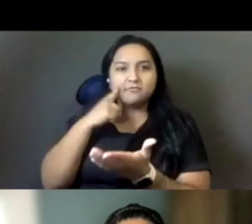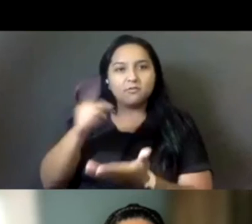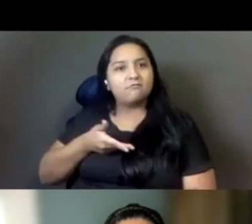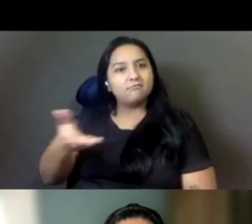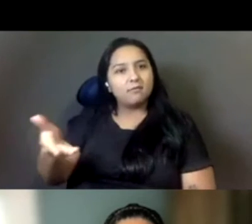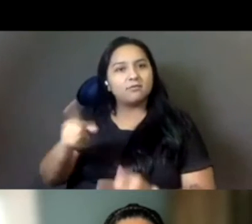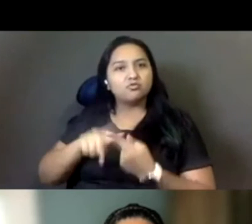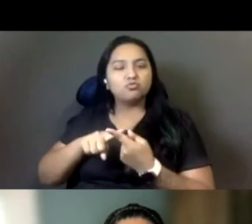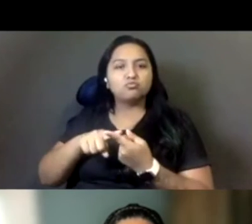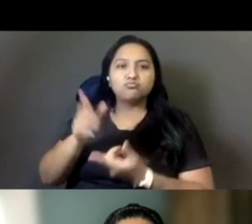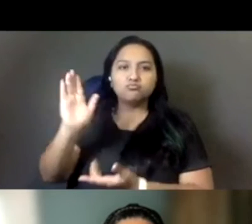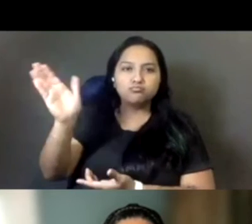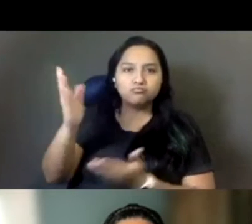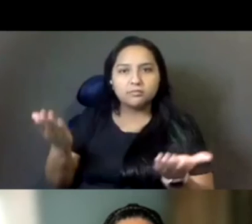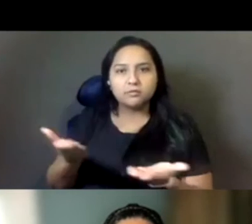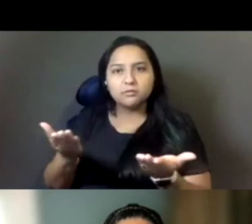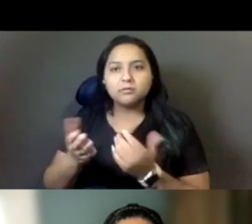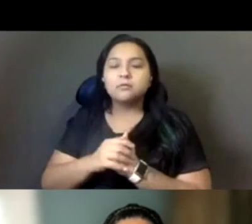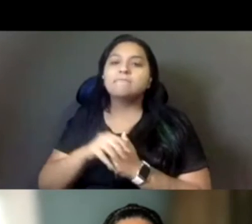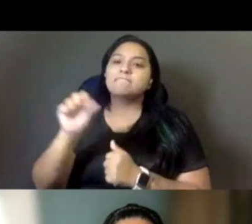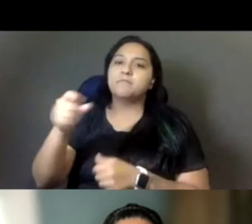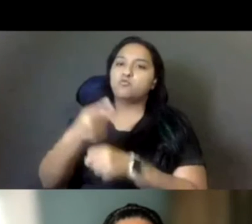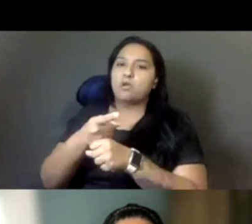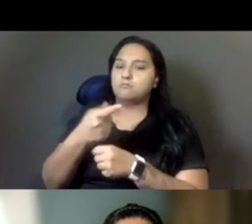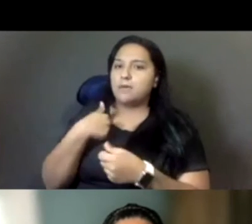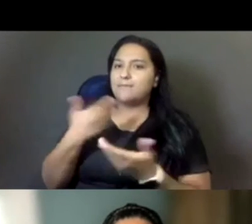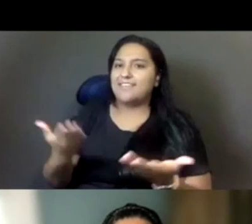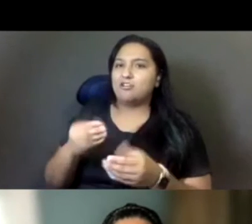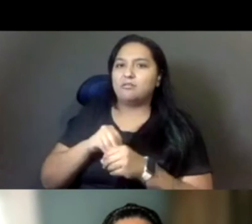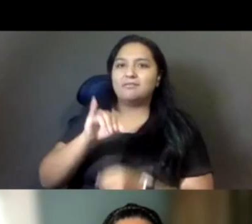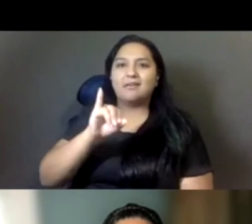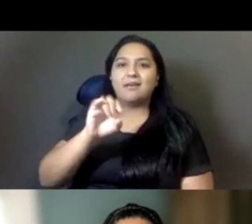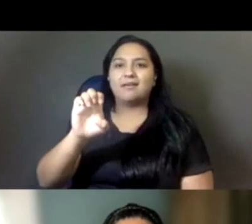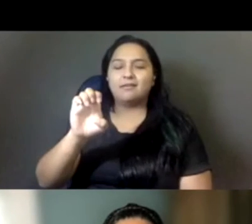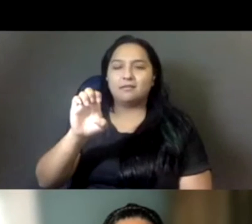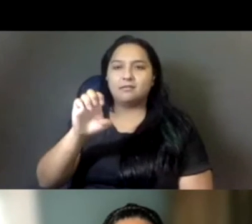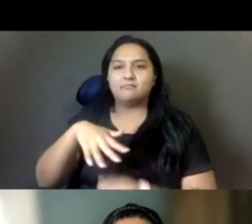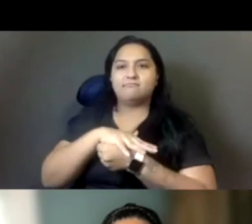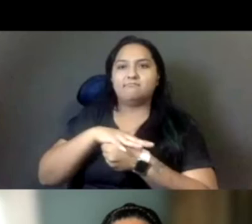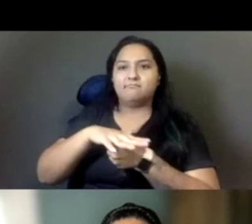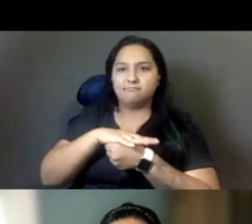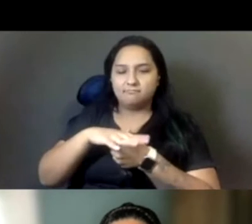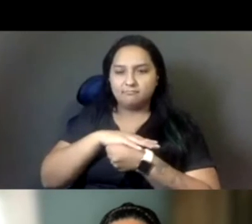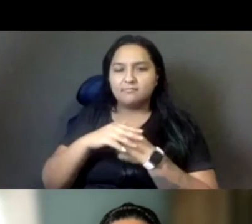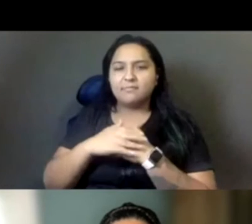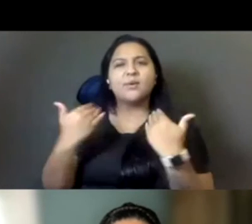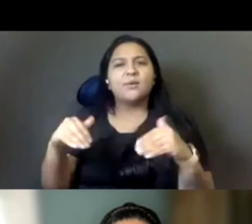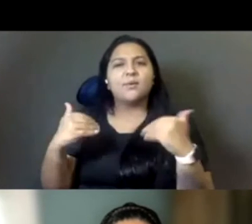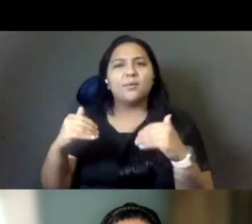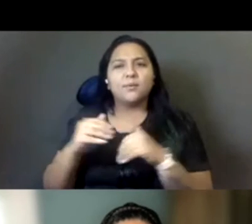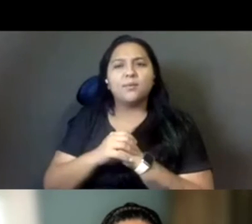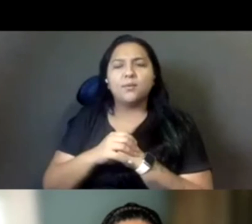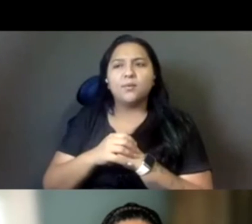And yes, I am in the Inland region and, um, it's been a hotbed in terms of gathering